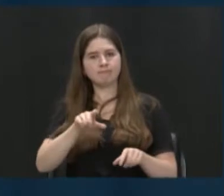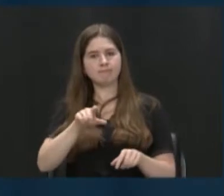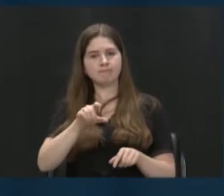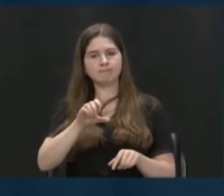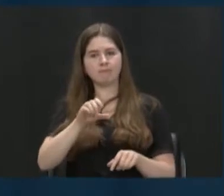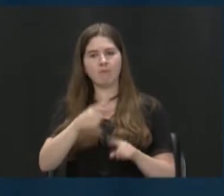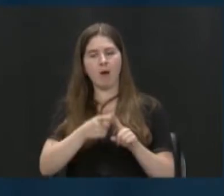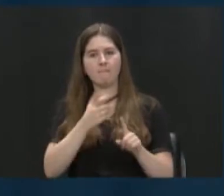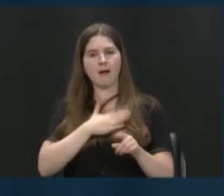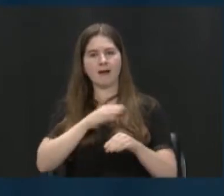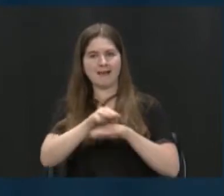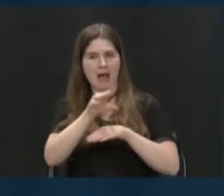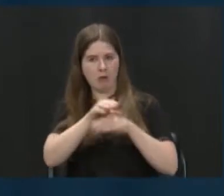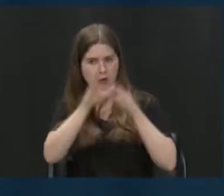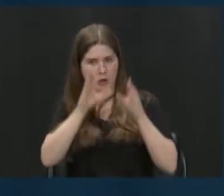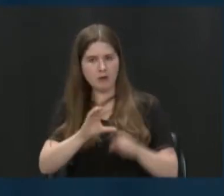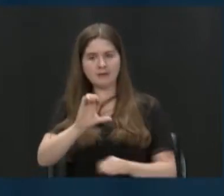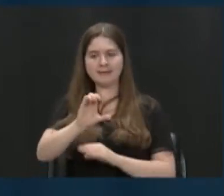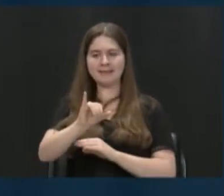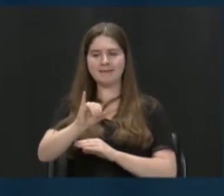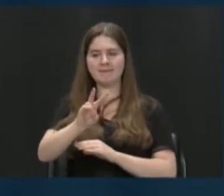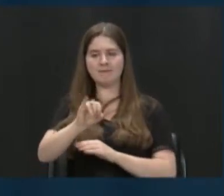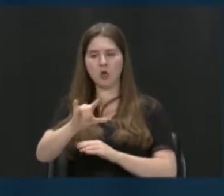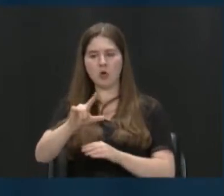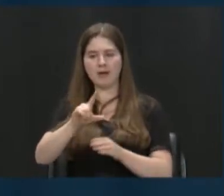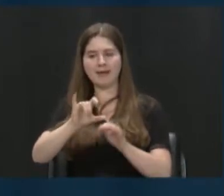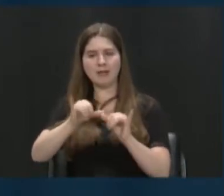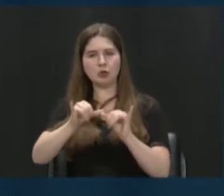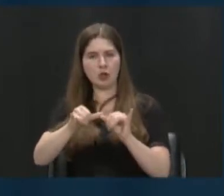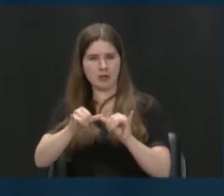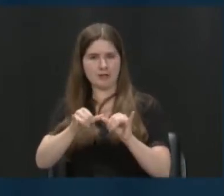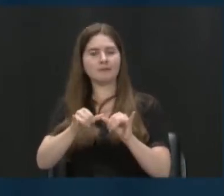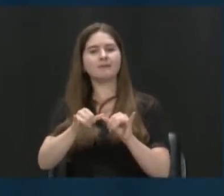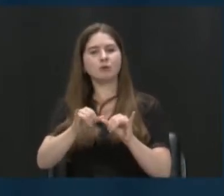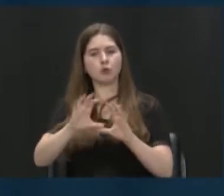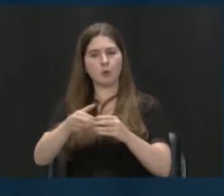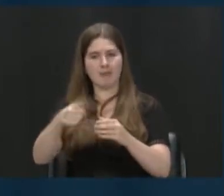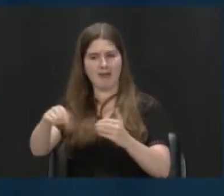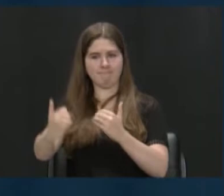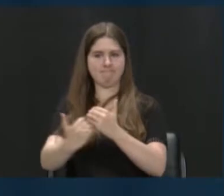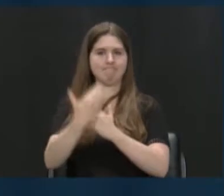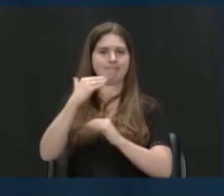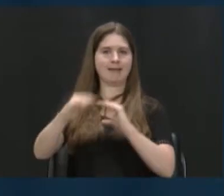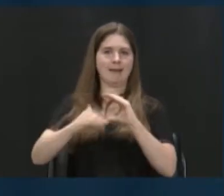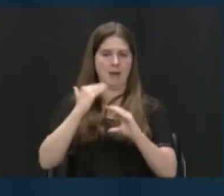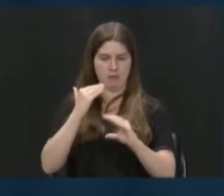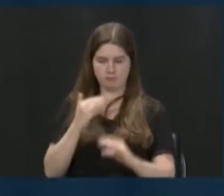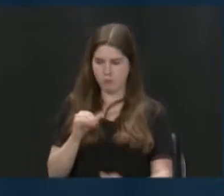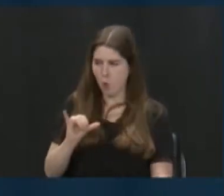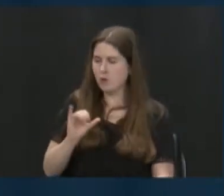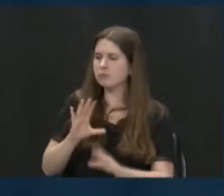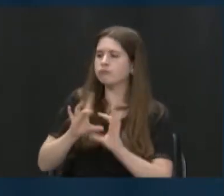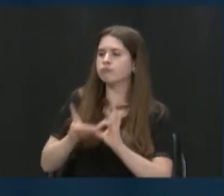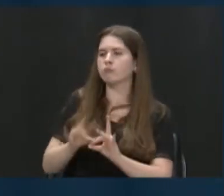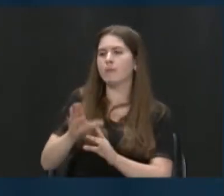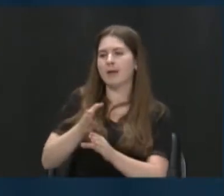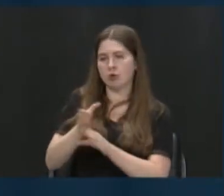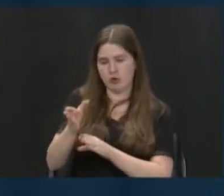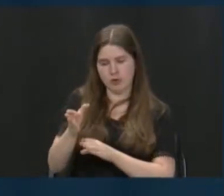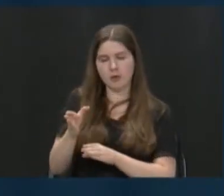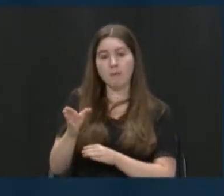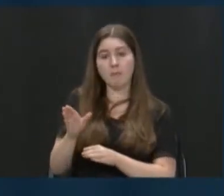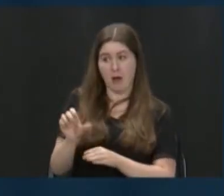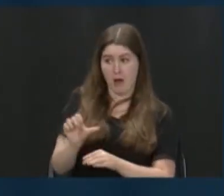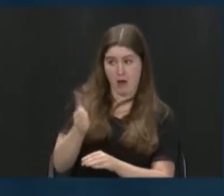counselor, so that's how I learned about river stewards. And is that your area, civil? Mm-hmm. Okay, good. But other majors, then, could